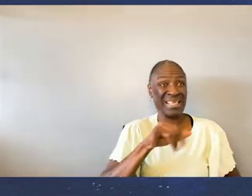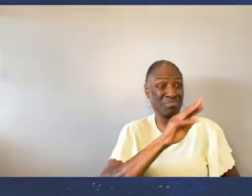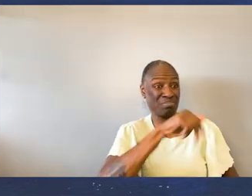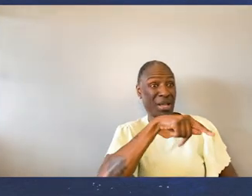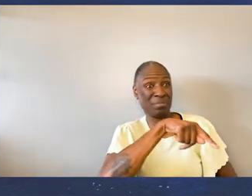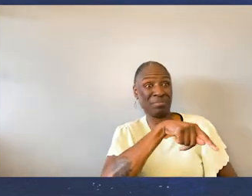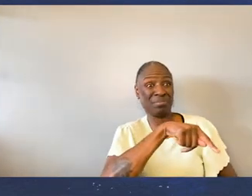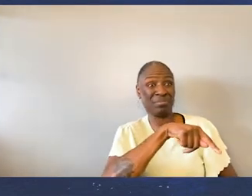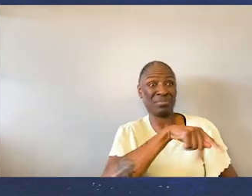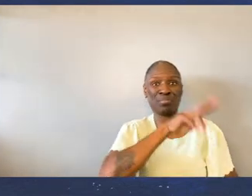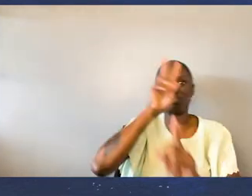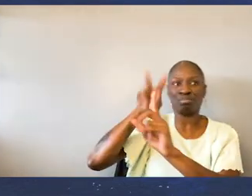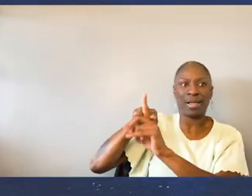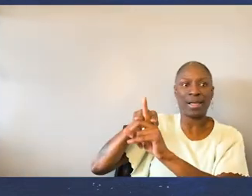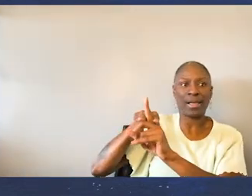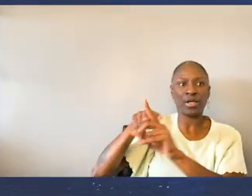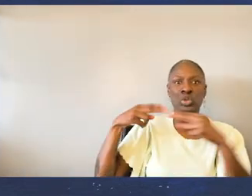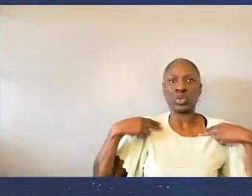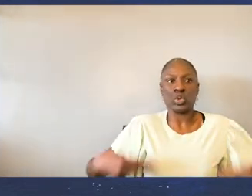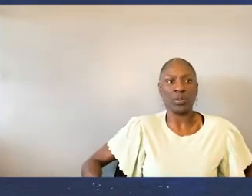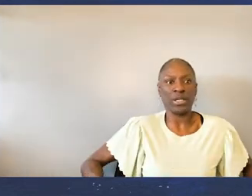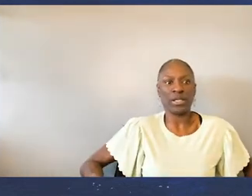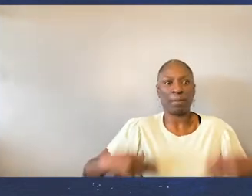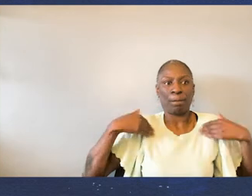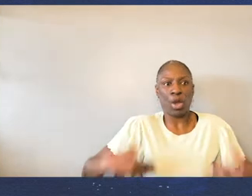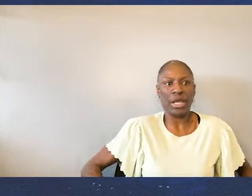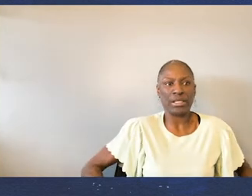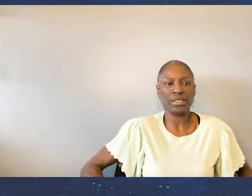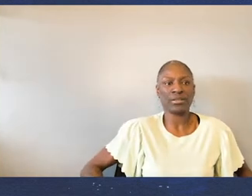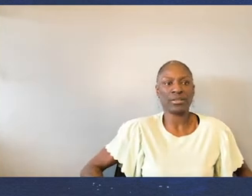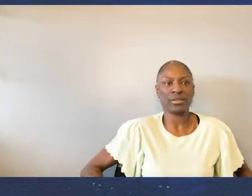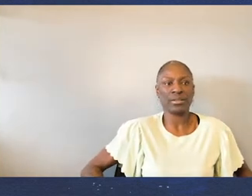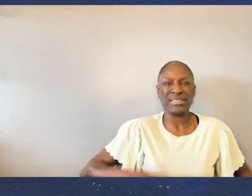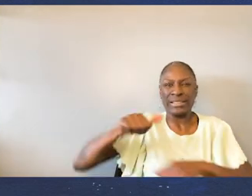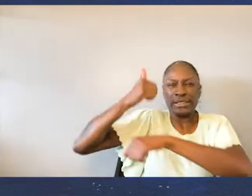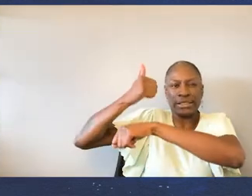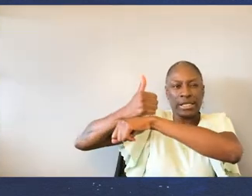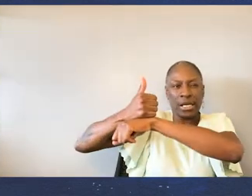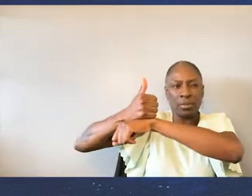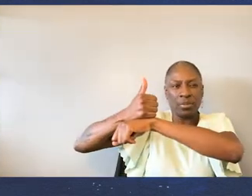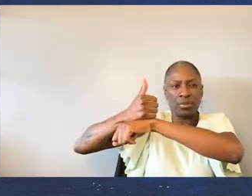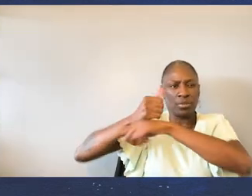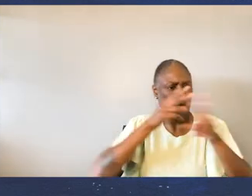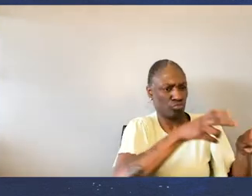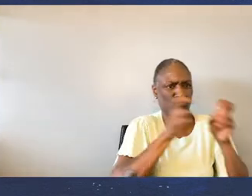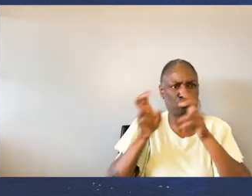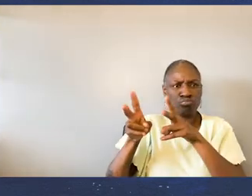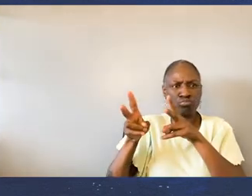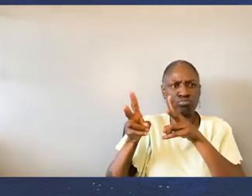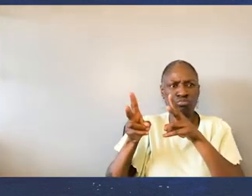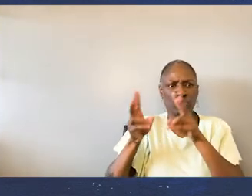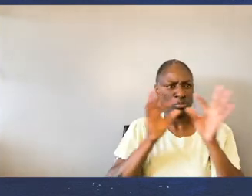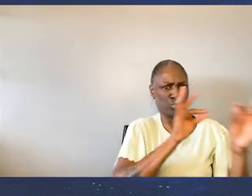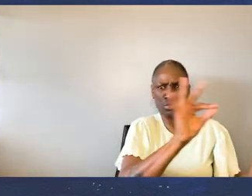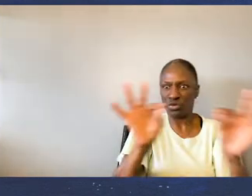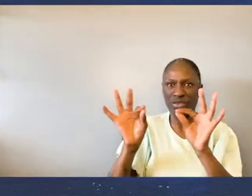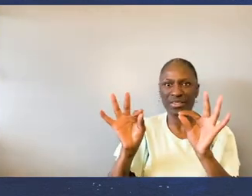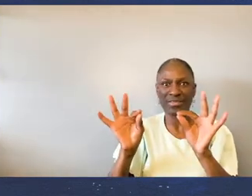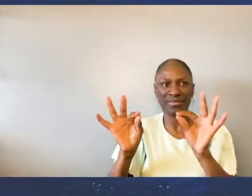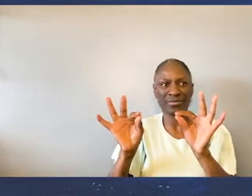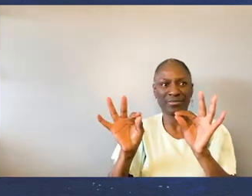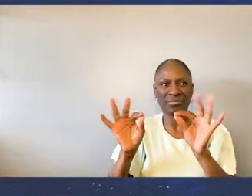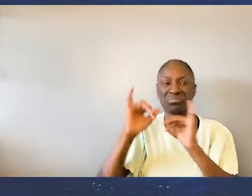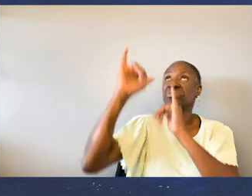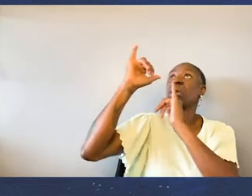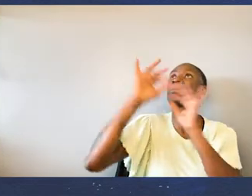Quetlet applied It to human characteristics Creating the first bell curves And what he called The average man